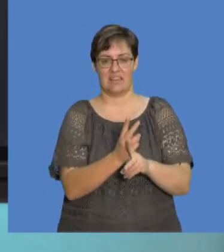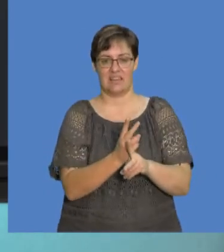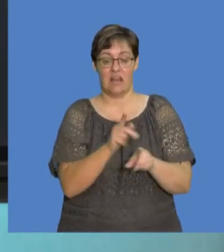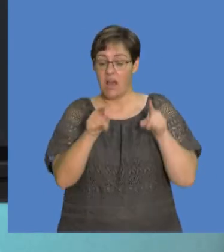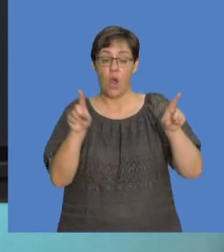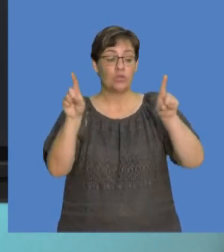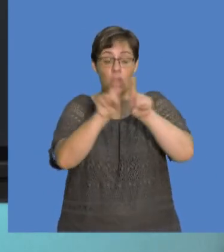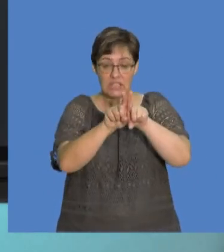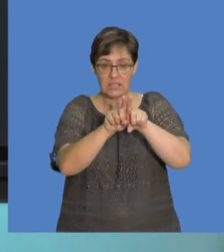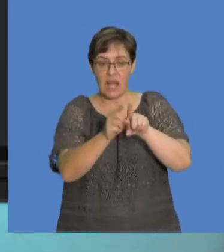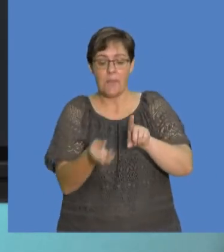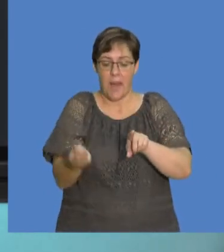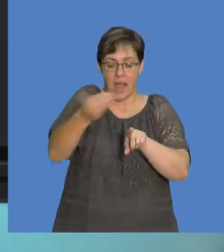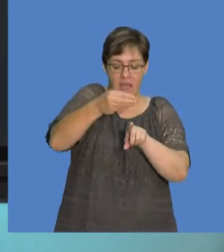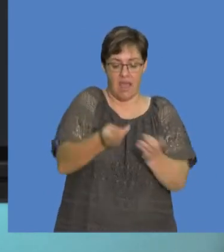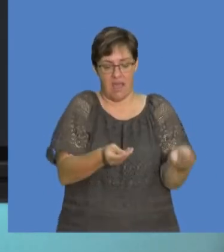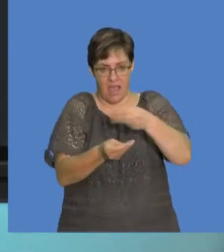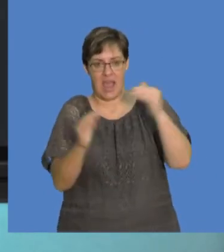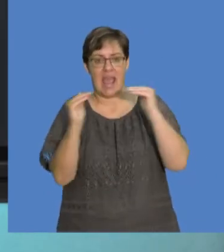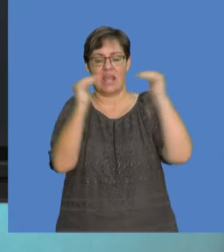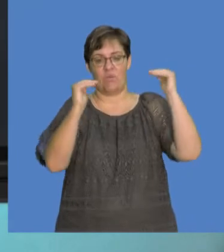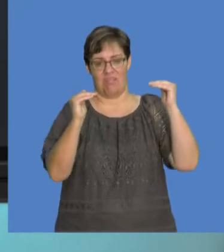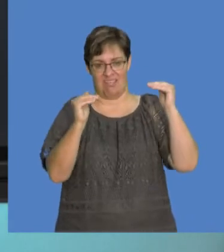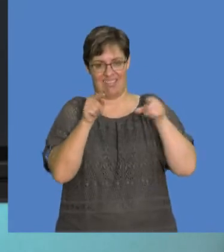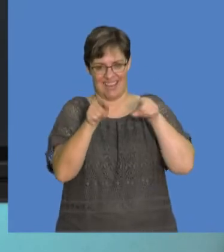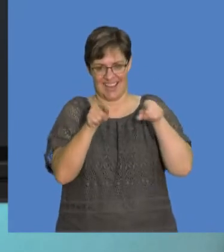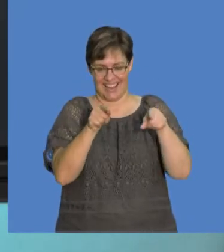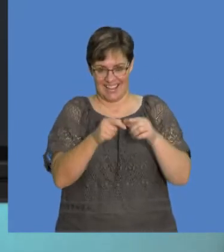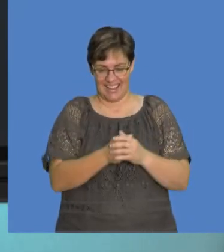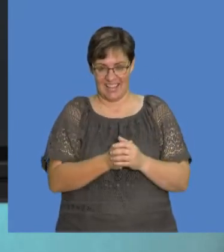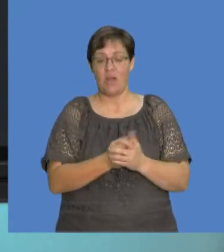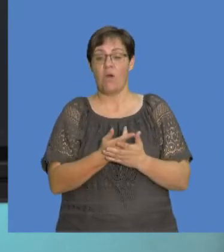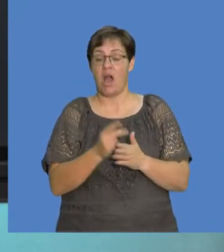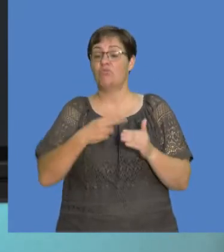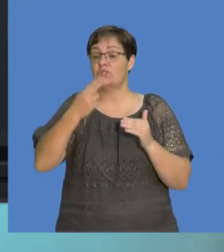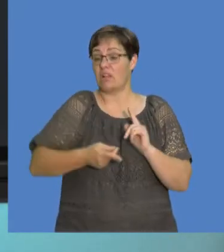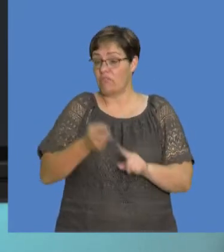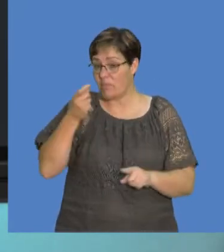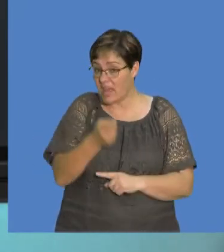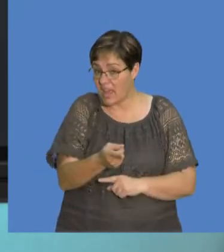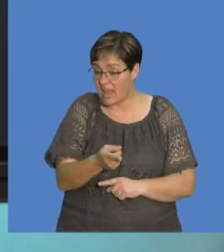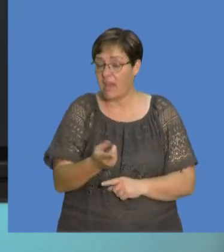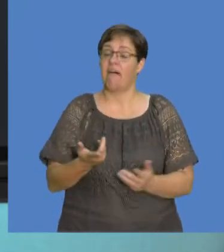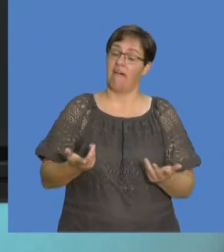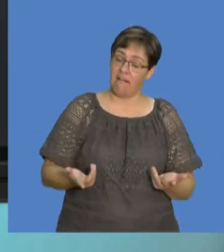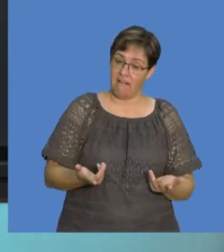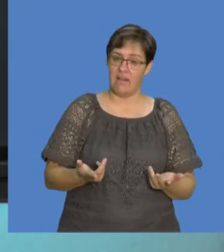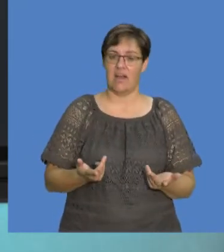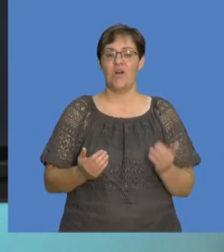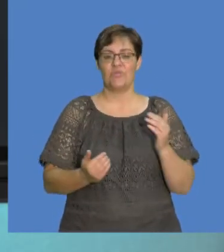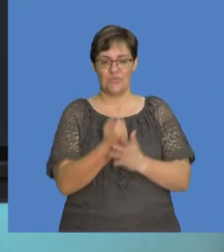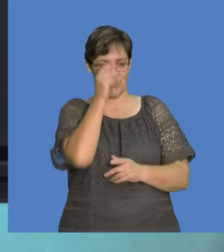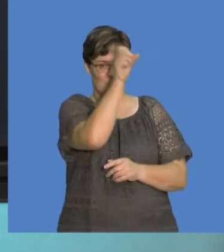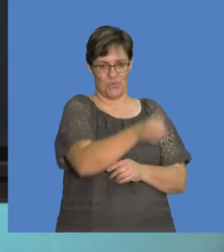them. And while these two are in contact, charge will be equally distributed between the two insulators. As a result of that, we